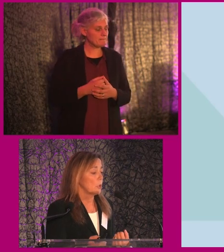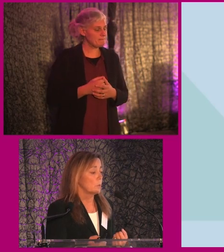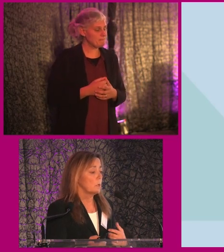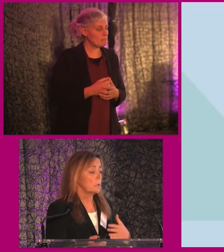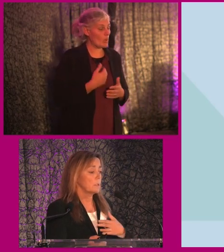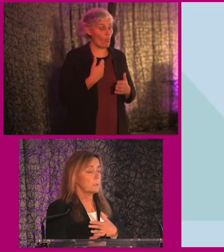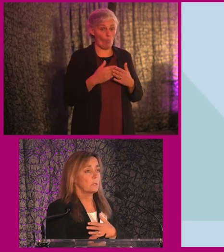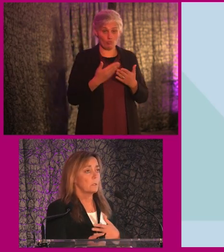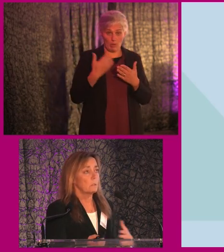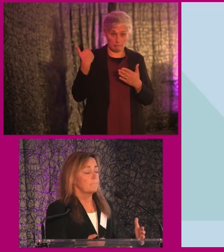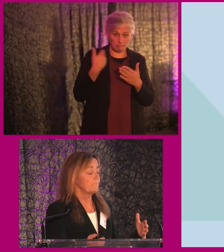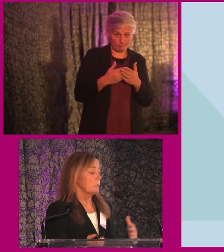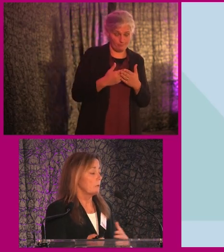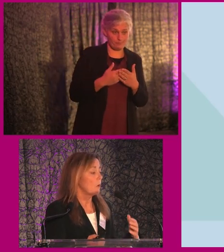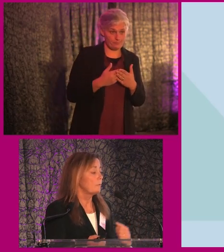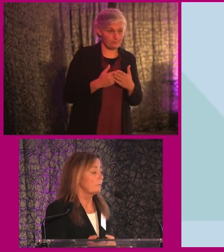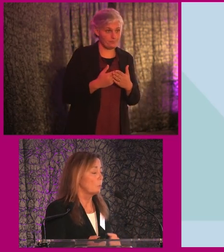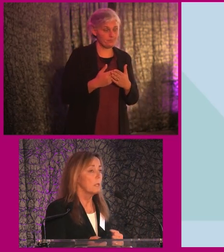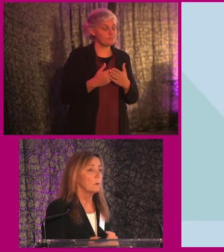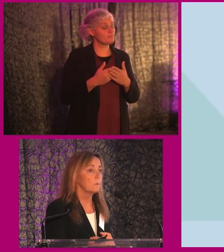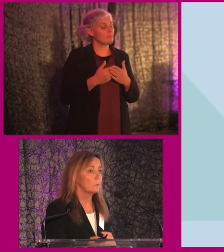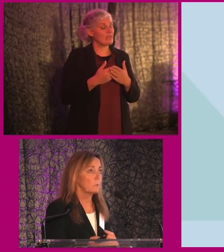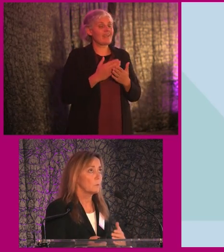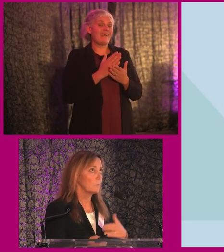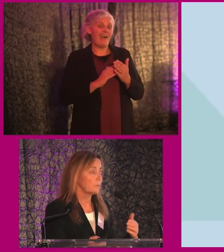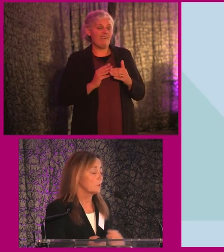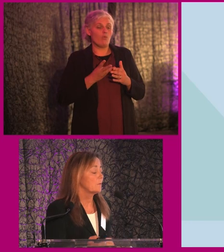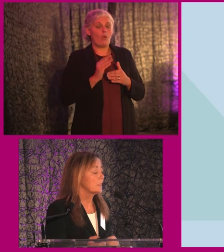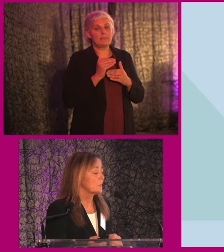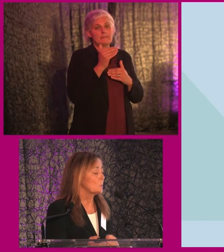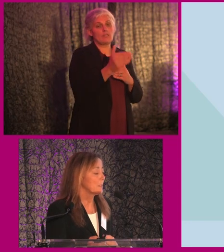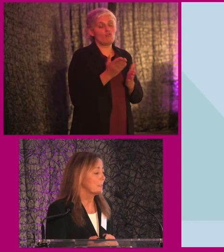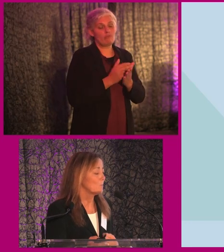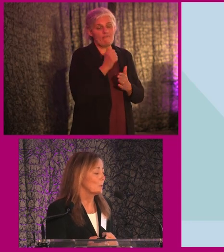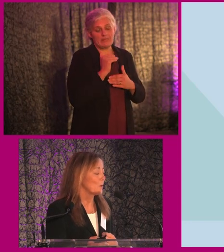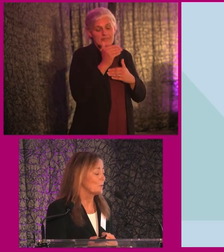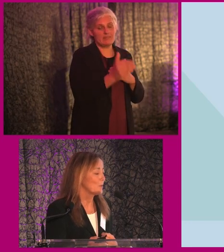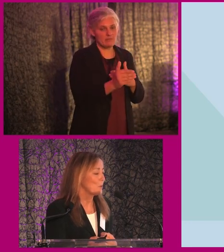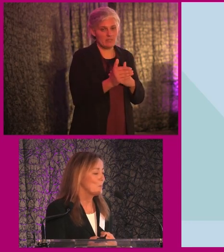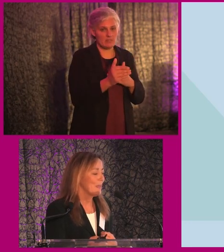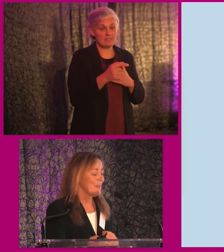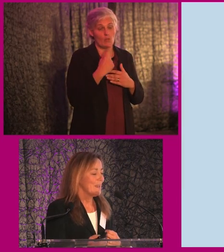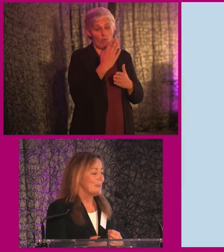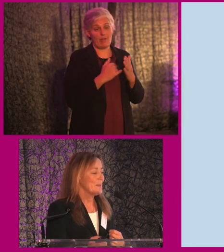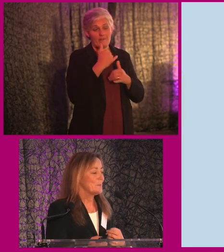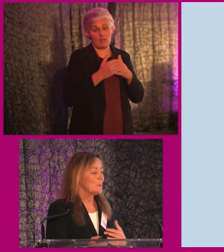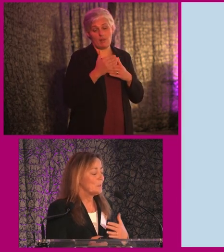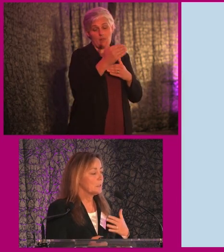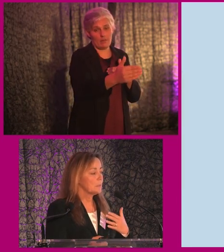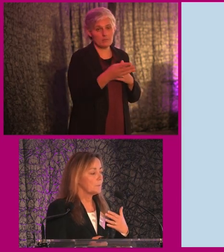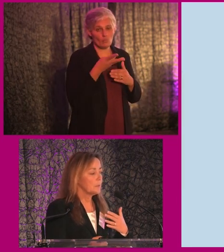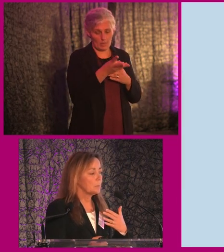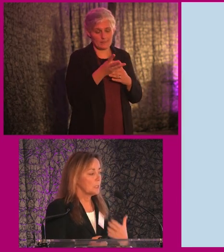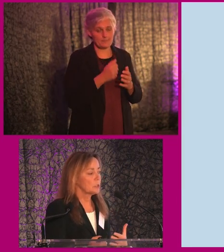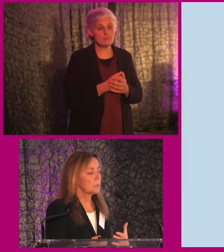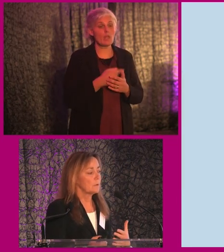we learned? We are just kind of halfway through the first phase, so we still have one and a half year to go. But